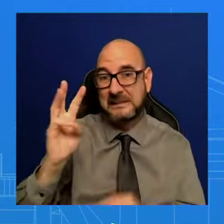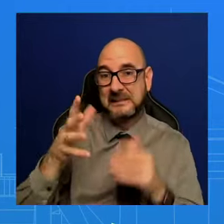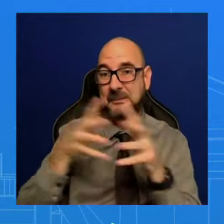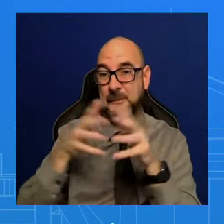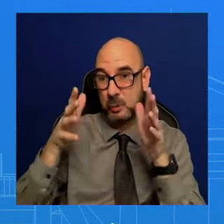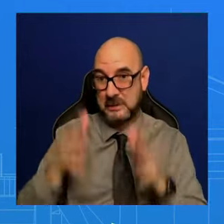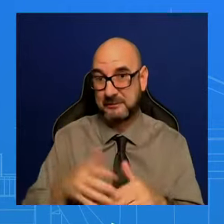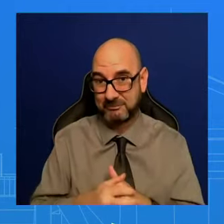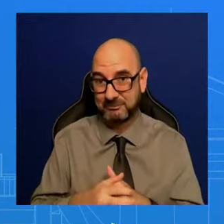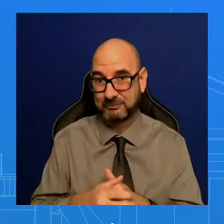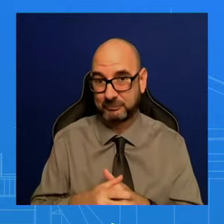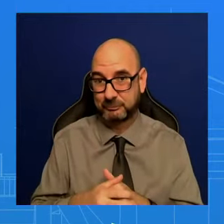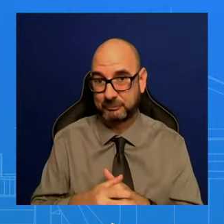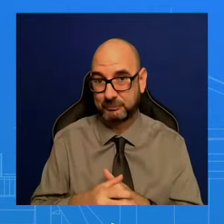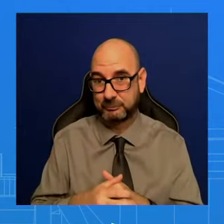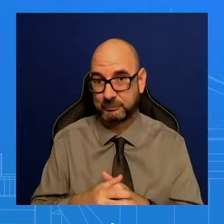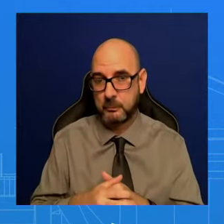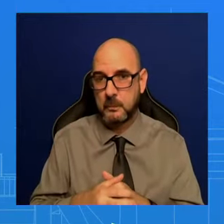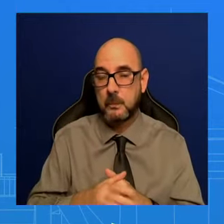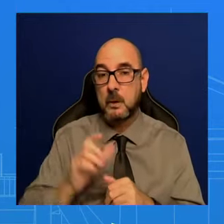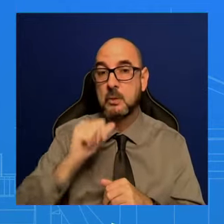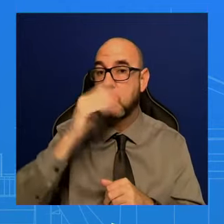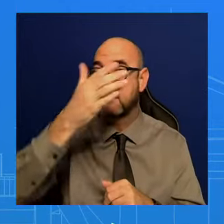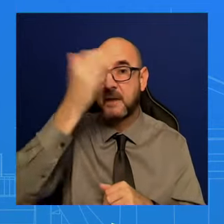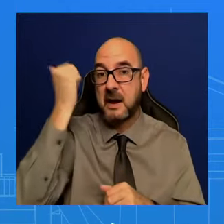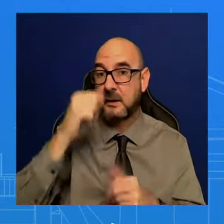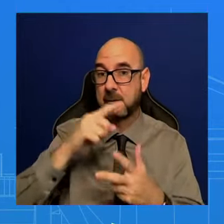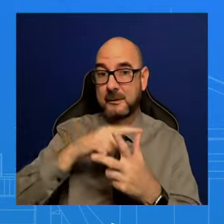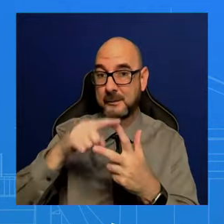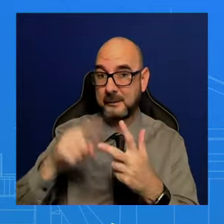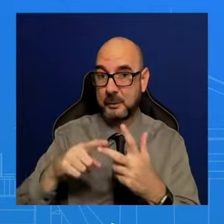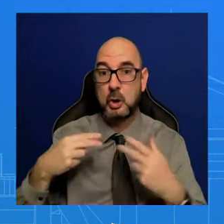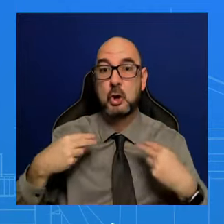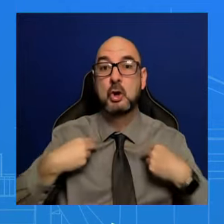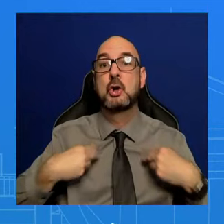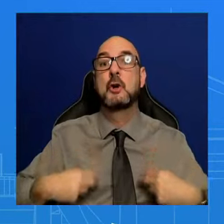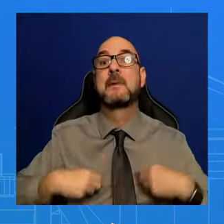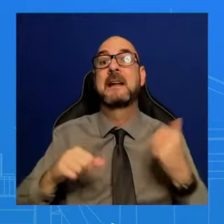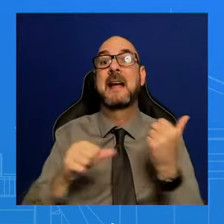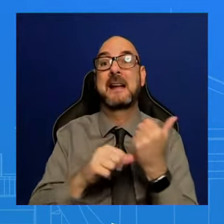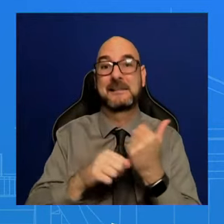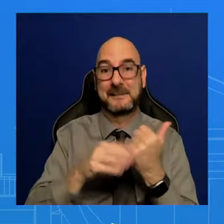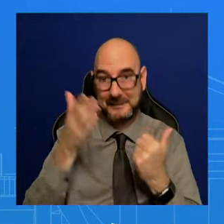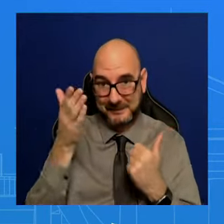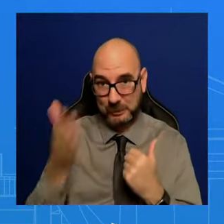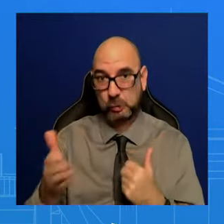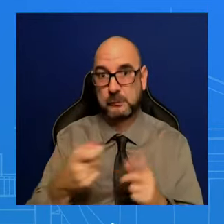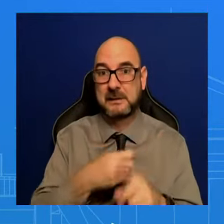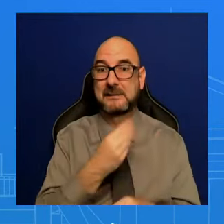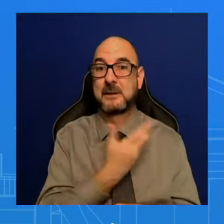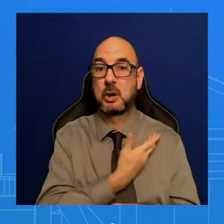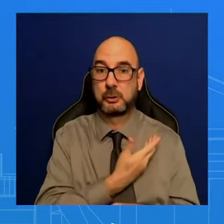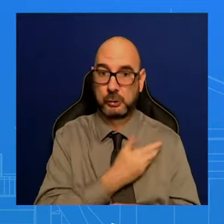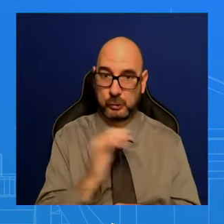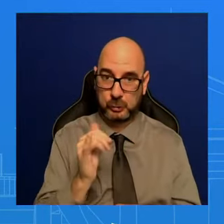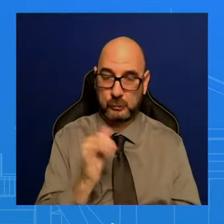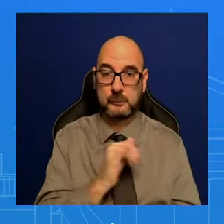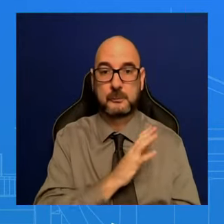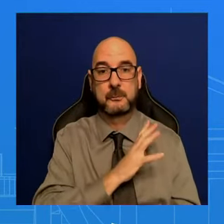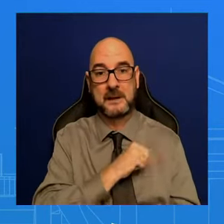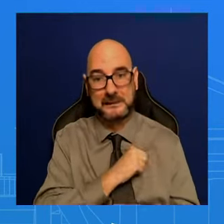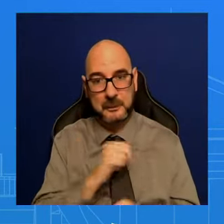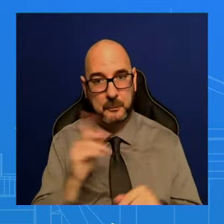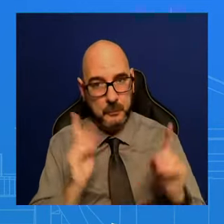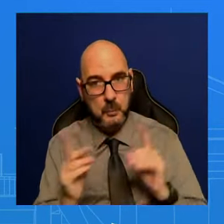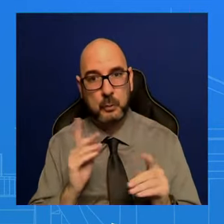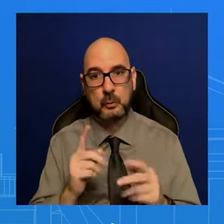that all-important humanitarian aid into Gaza to the Palestinian people. And so that is important. That is a